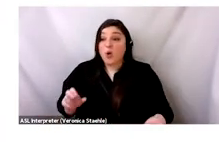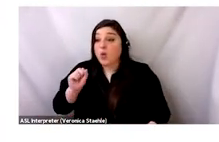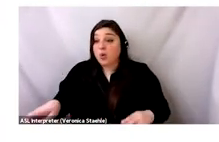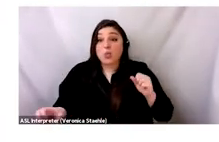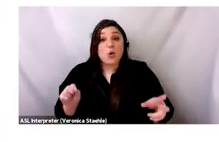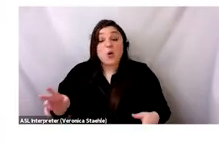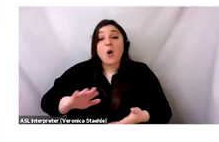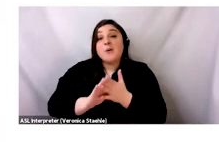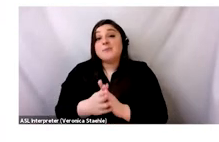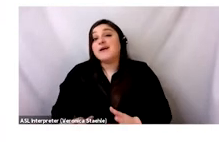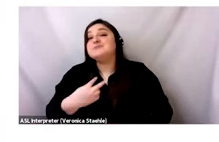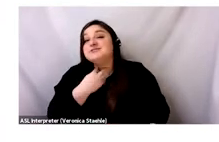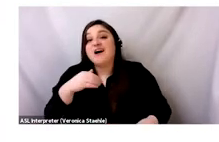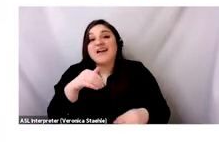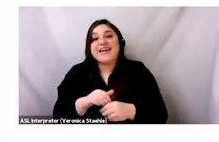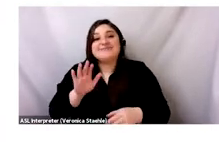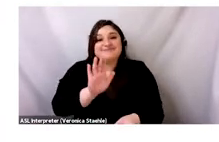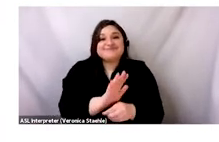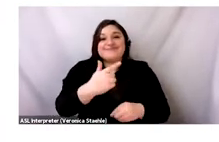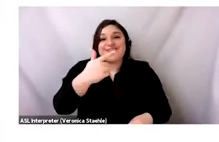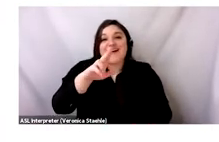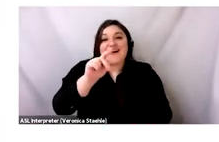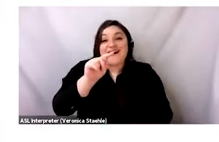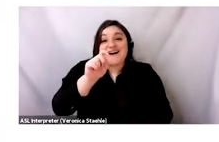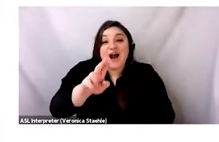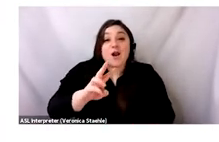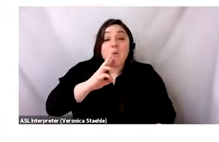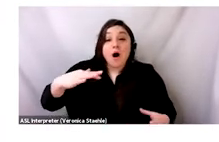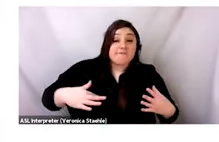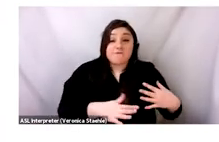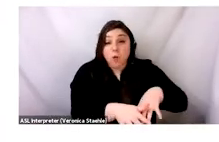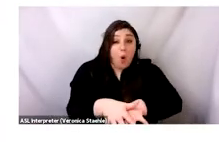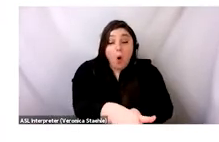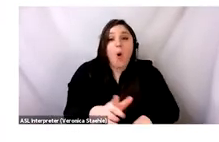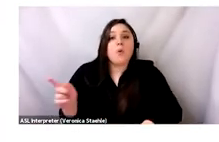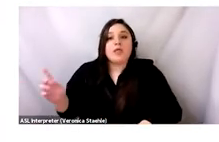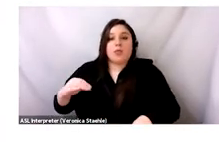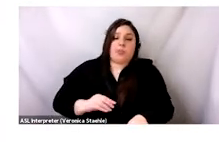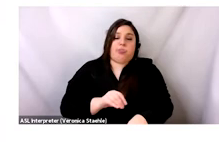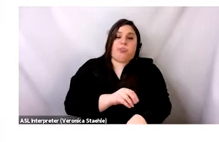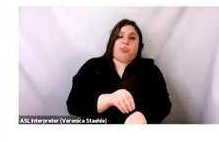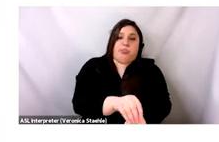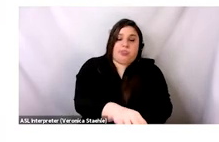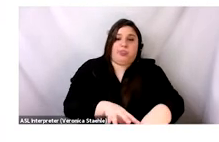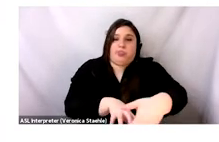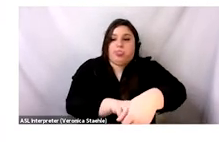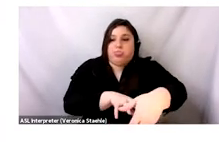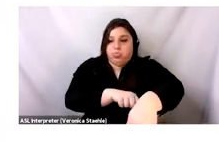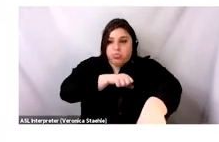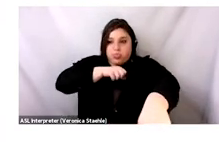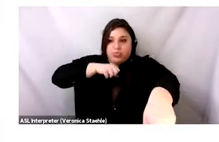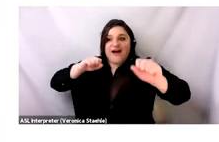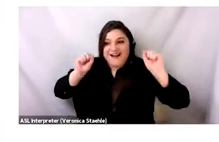waste will be swept into the open gutter system where, you know, it tangles around itself and also leads to public health crises,